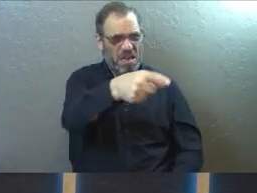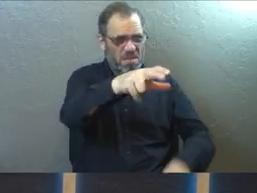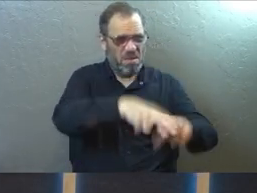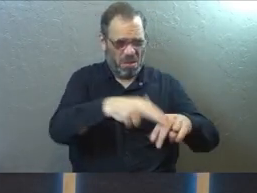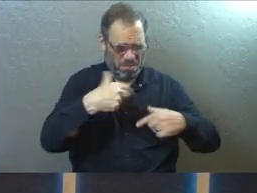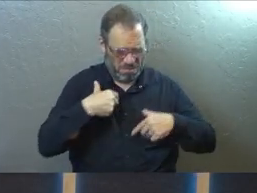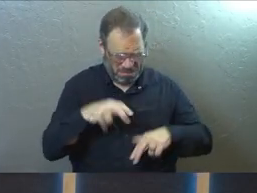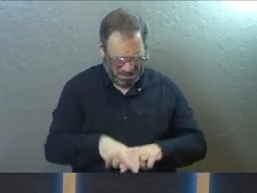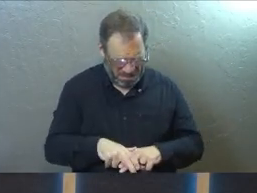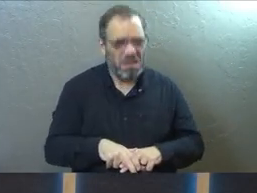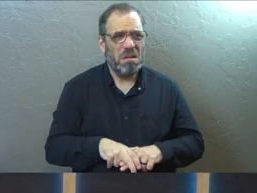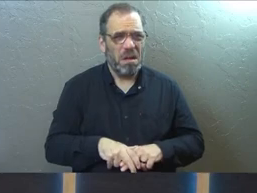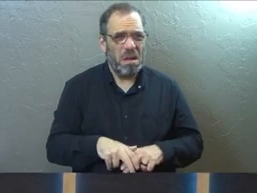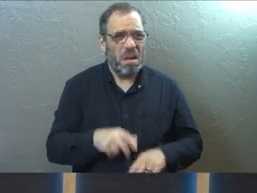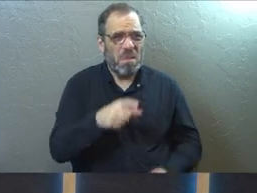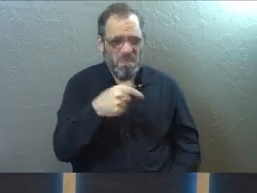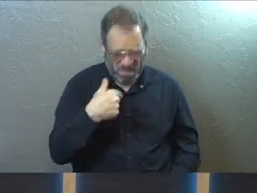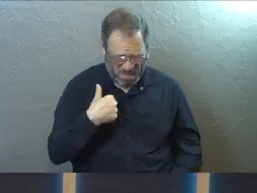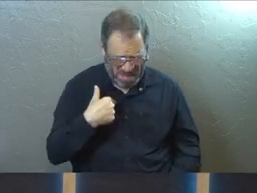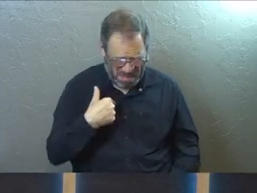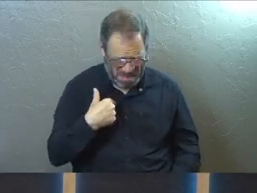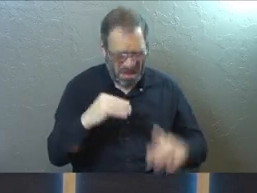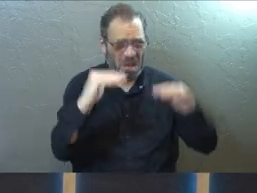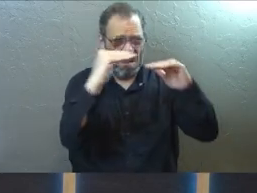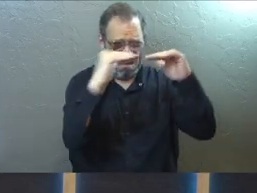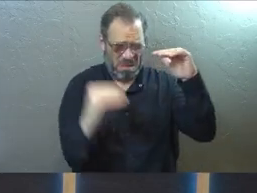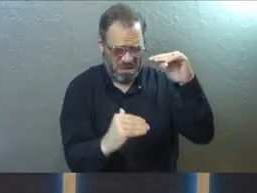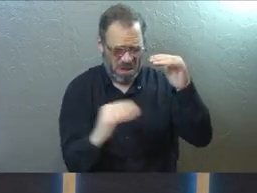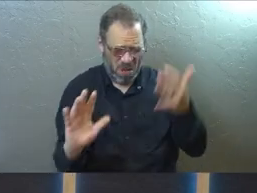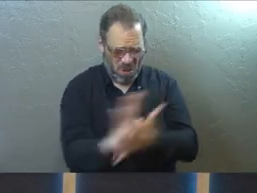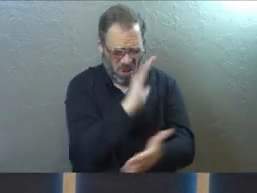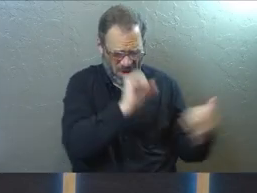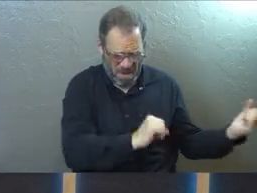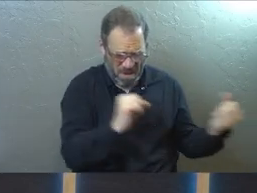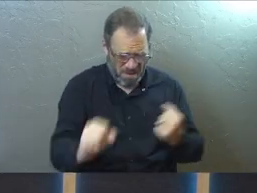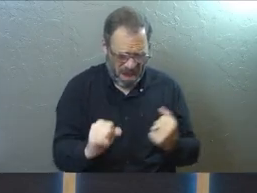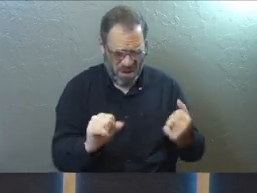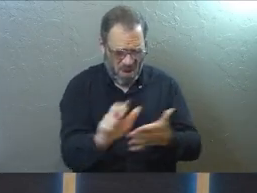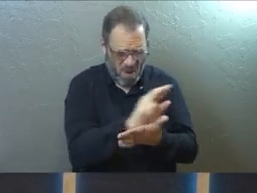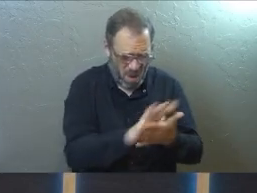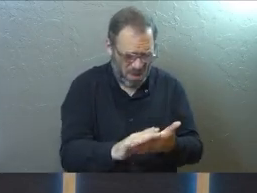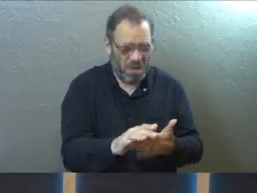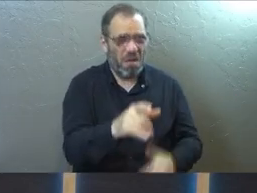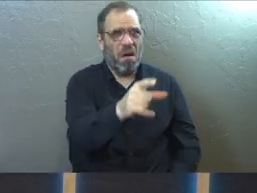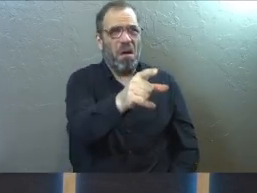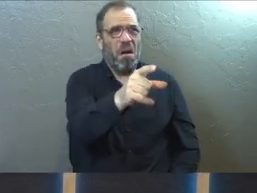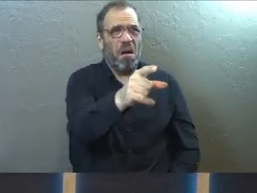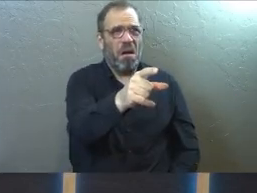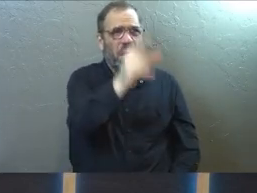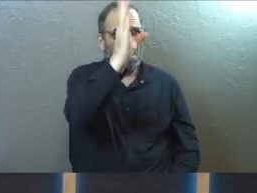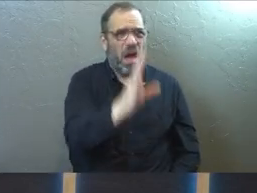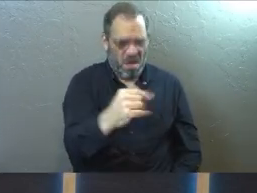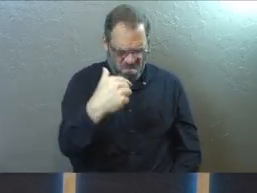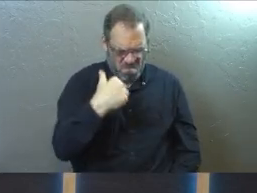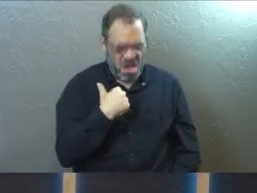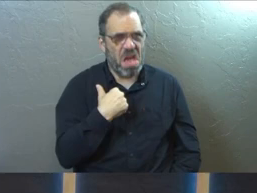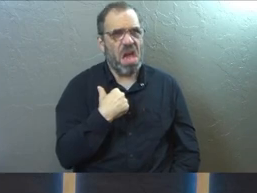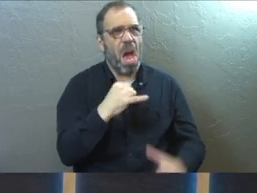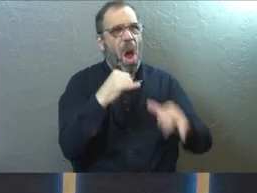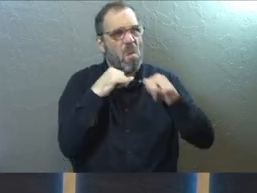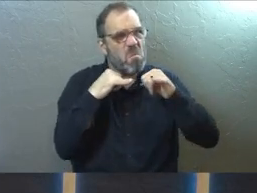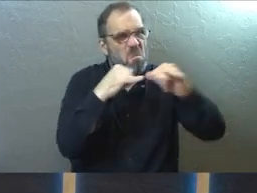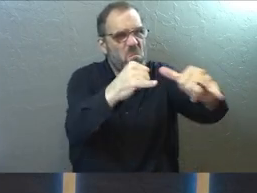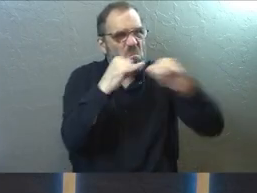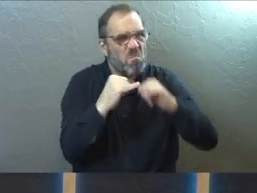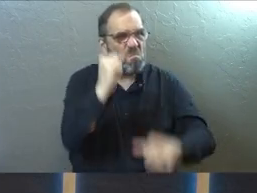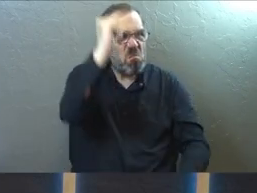the throne. I will not be less in glory and power and holiness than the one true God. I will be like